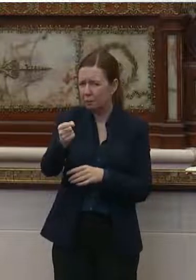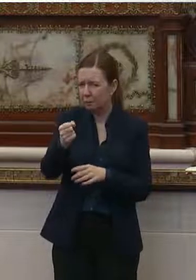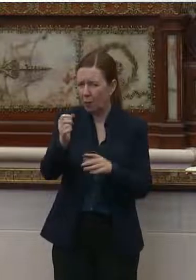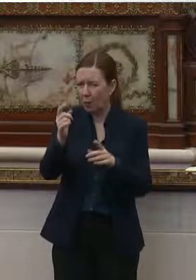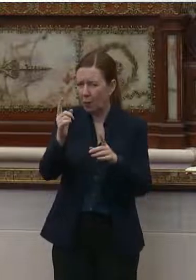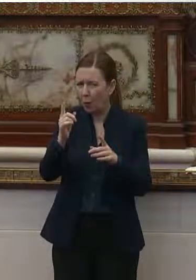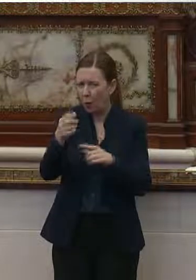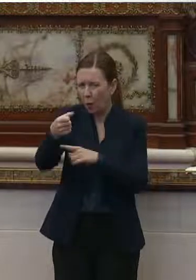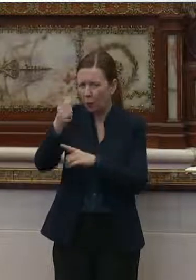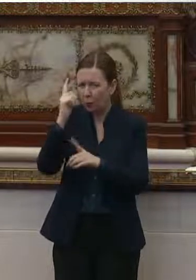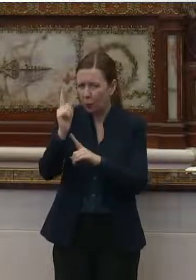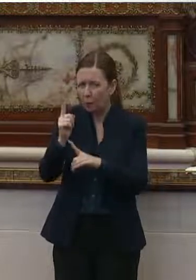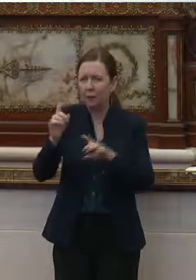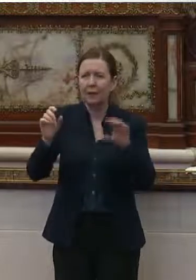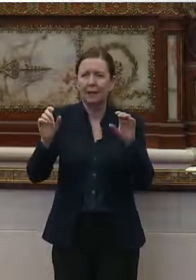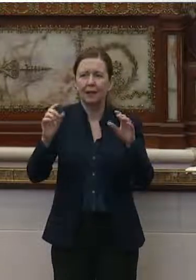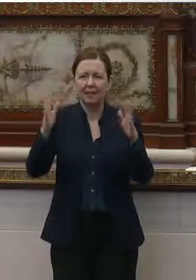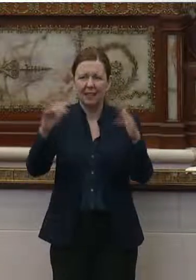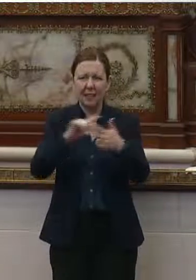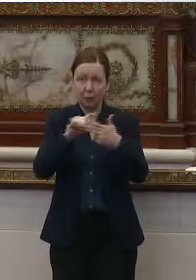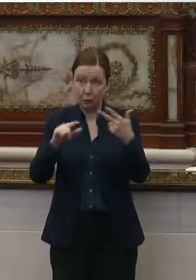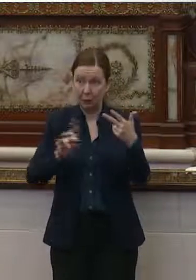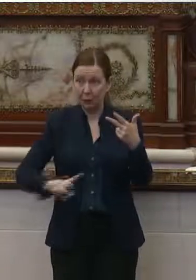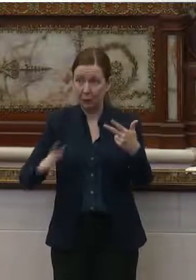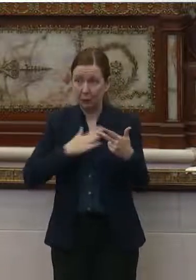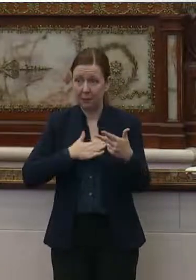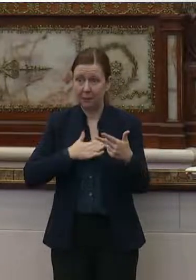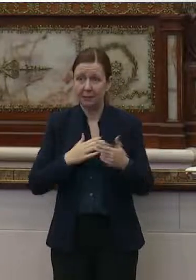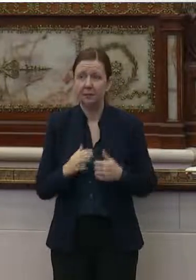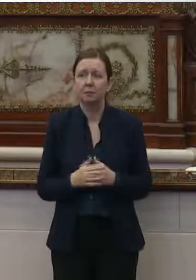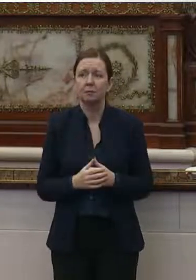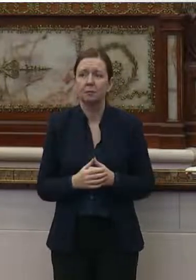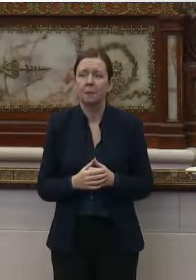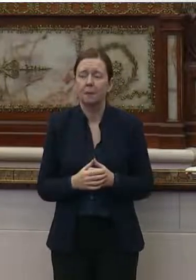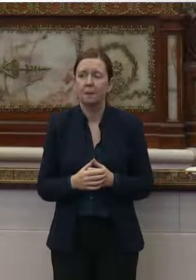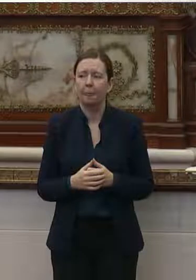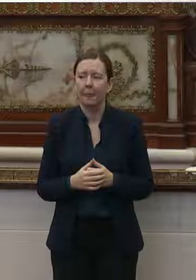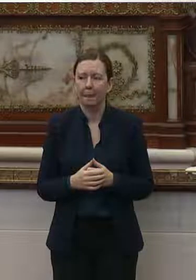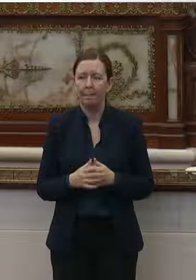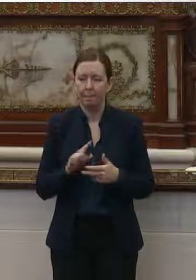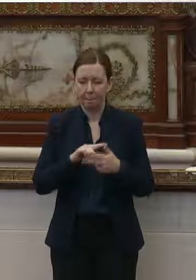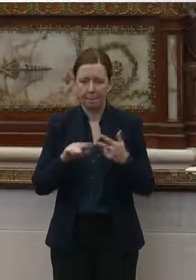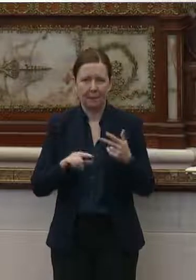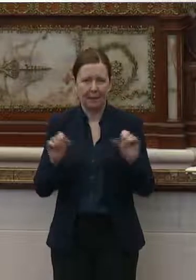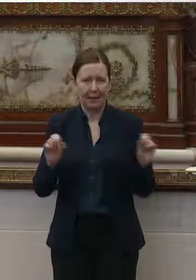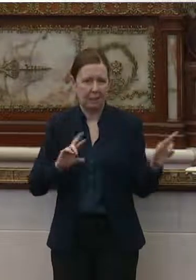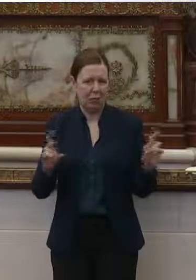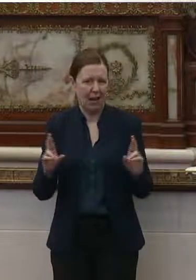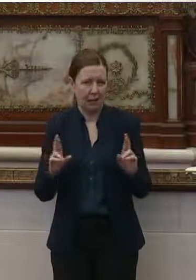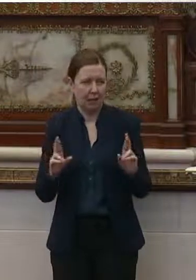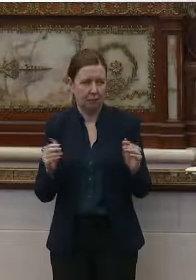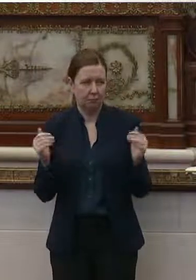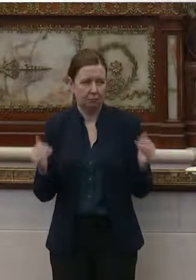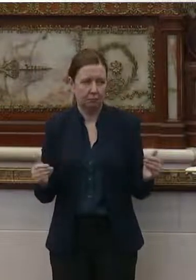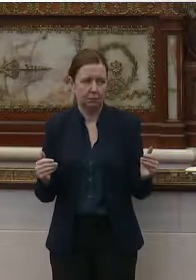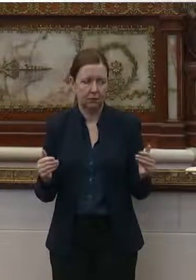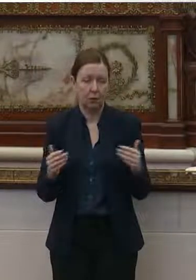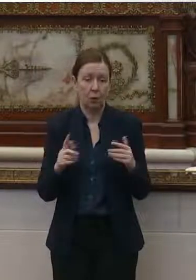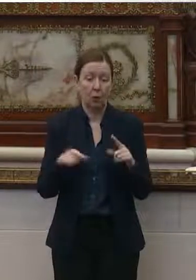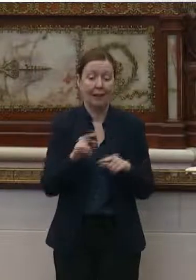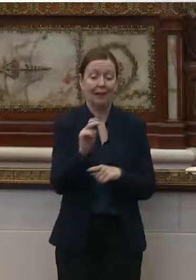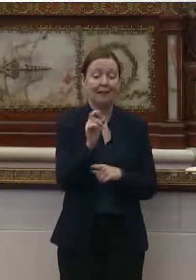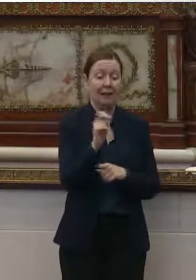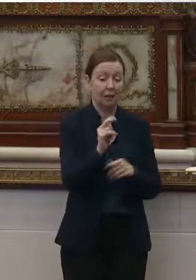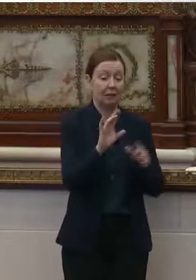moment? Um, madam clerk, can we have you call the next three folks on the panel so that they can be in queue so that after Nelson